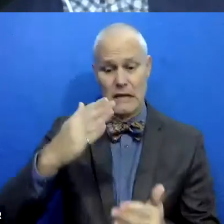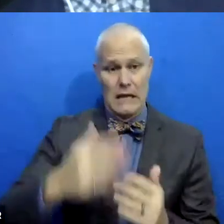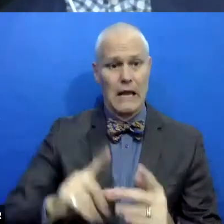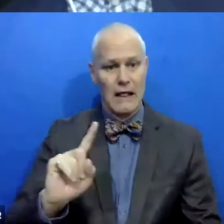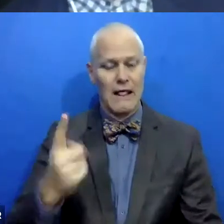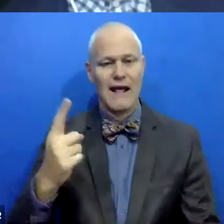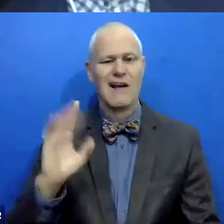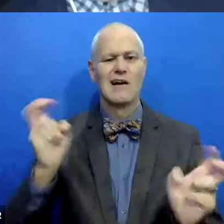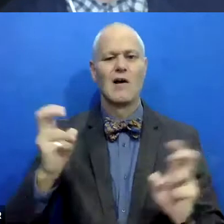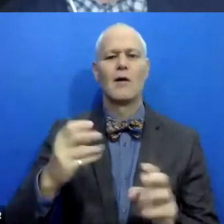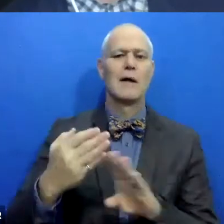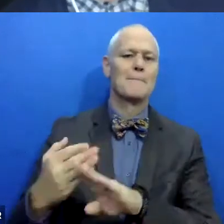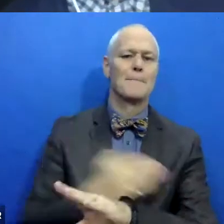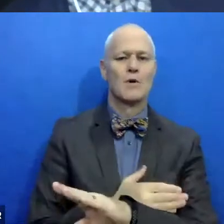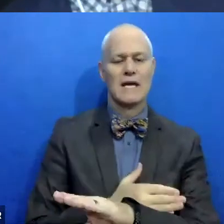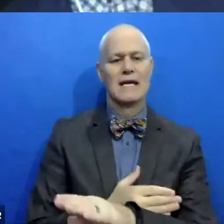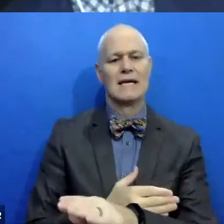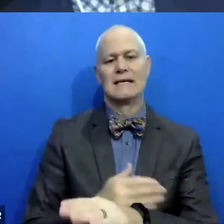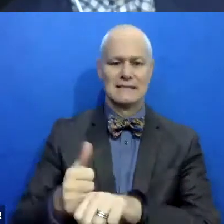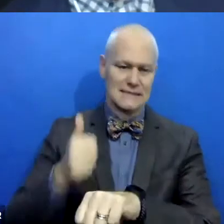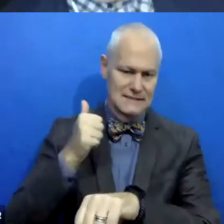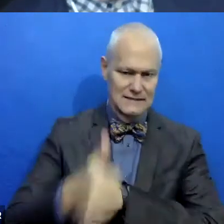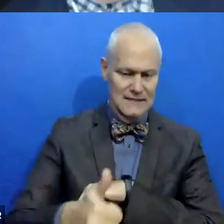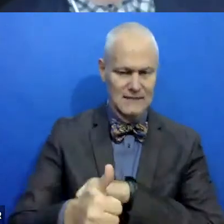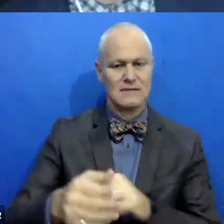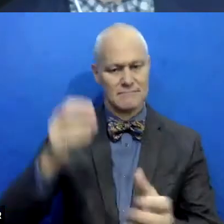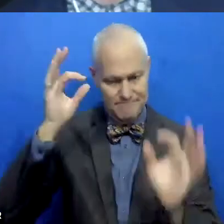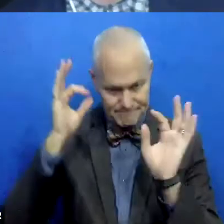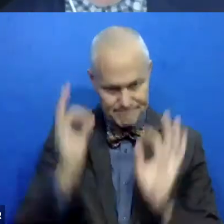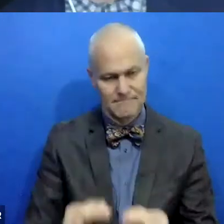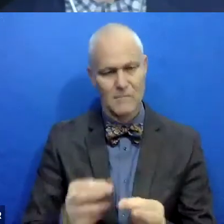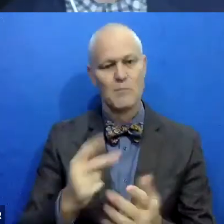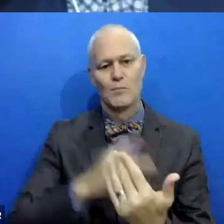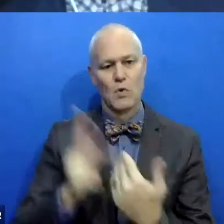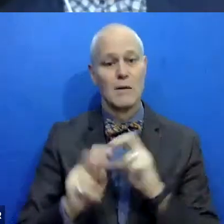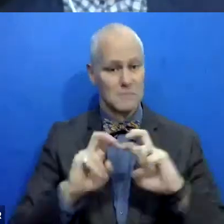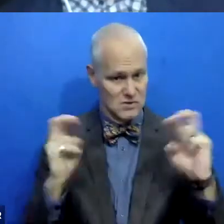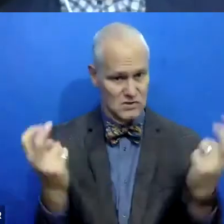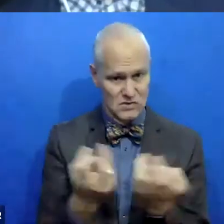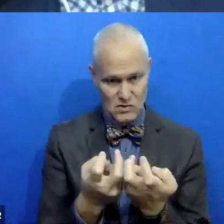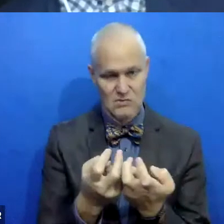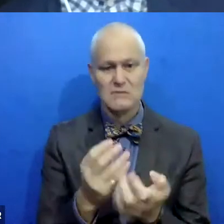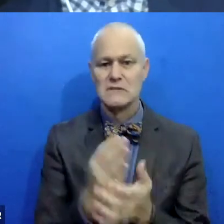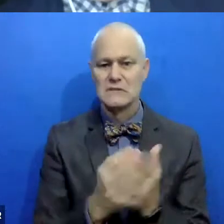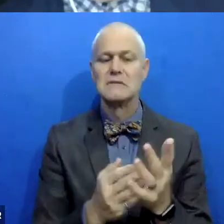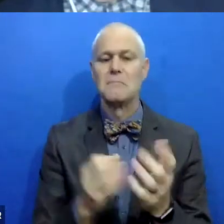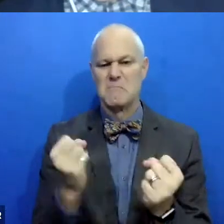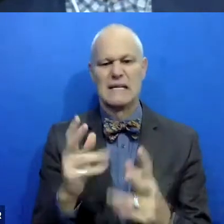program. So there would be, it was, it's a circle-based program. It has a lot of the same components of,